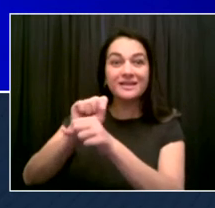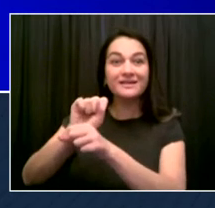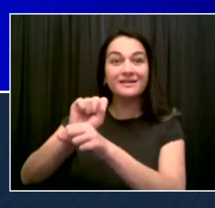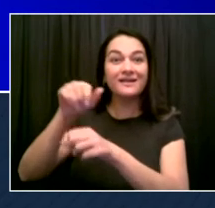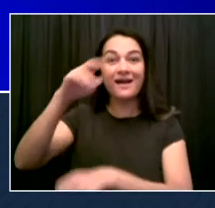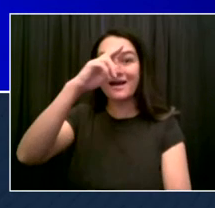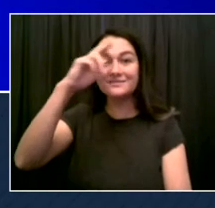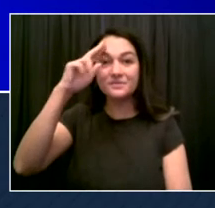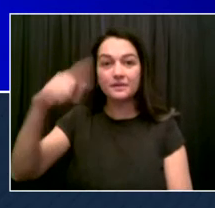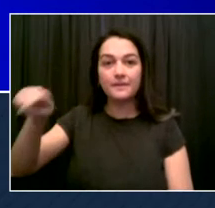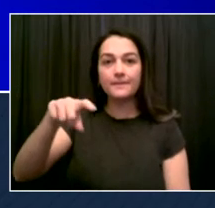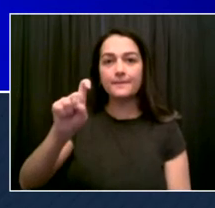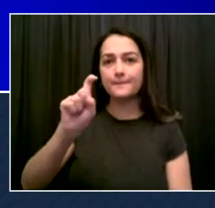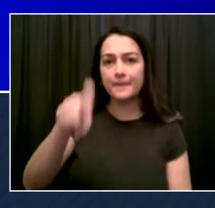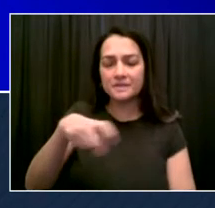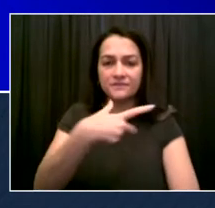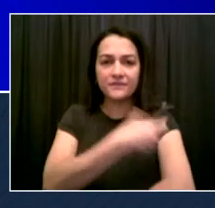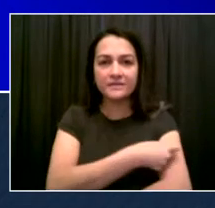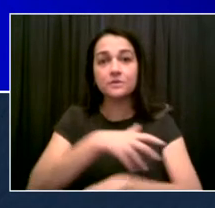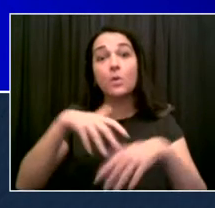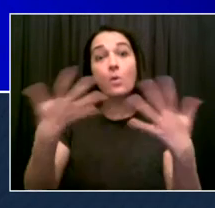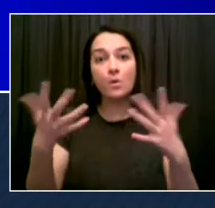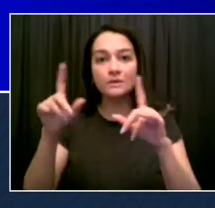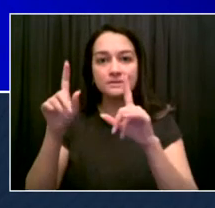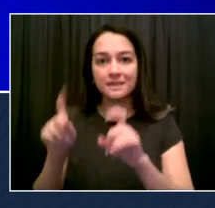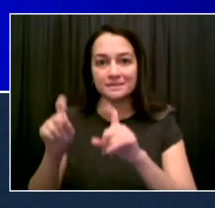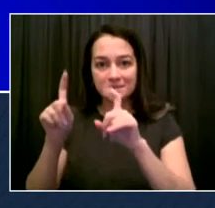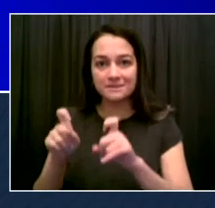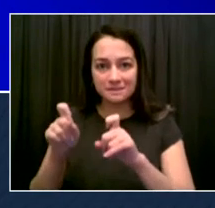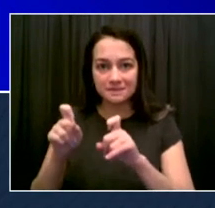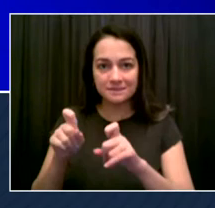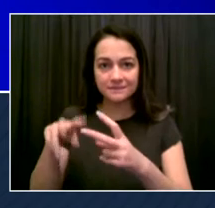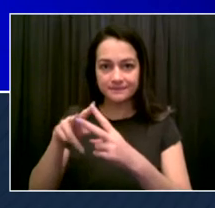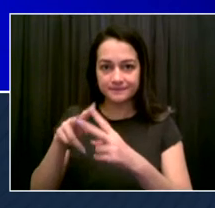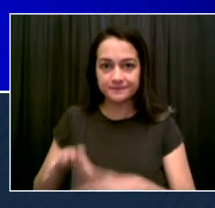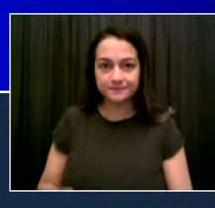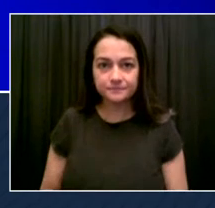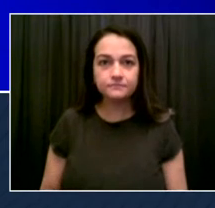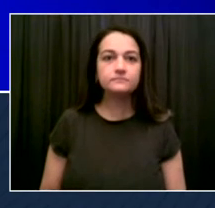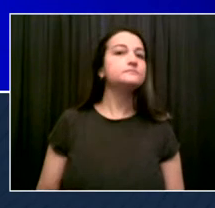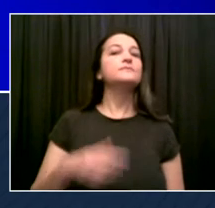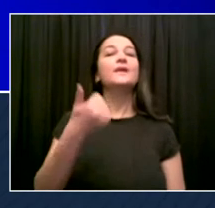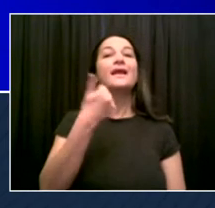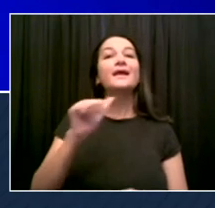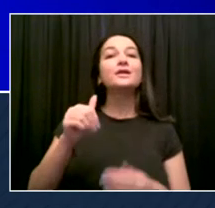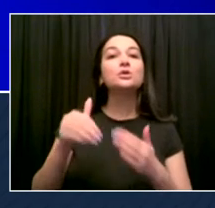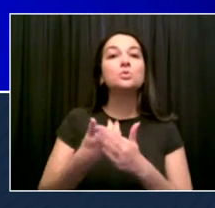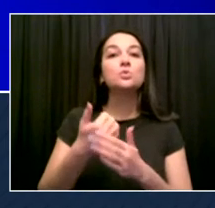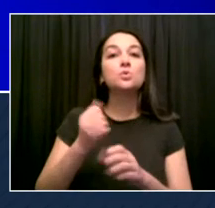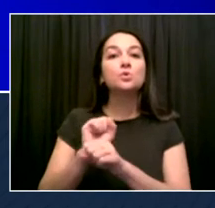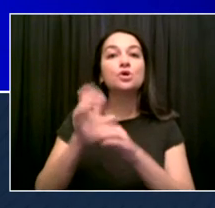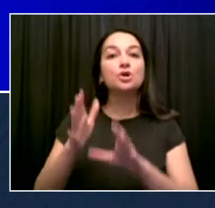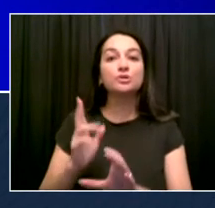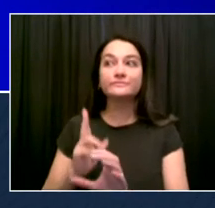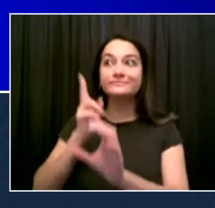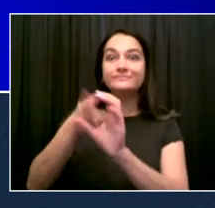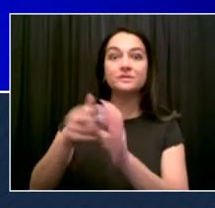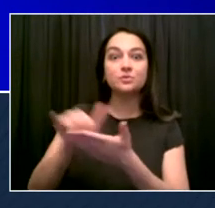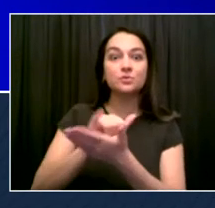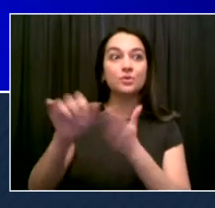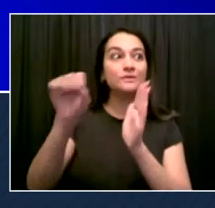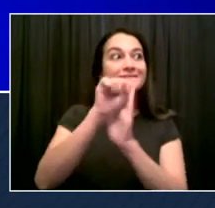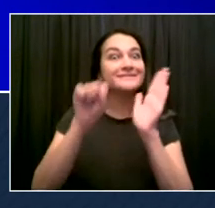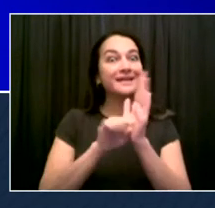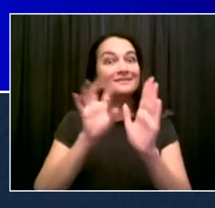employees will be required to get vaccinated before they can start work for the city of New York. These kind of actions